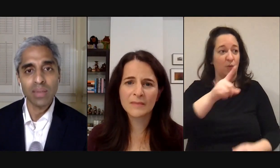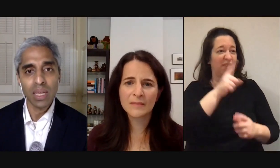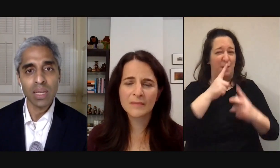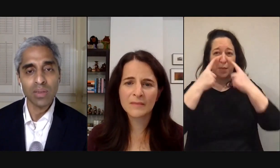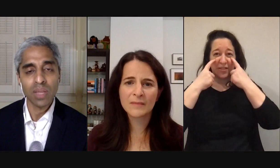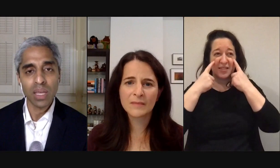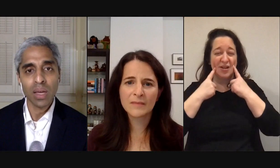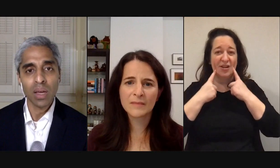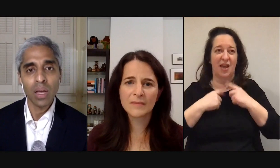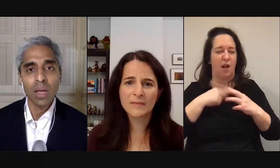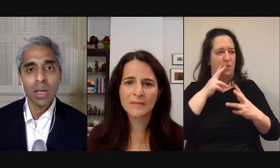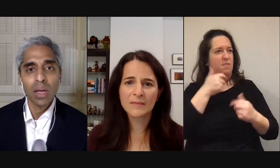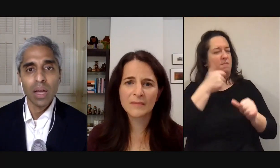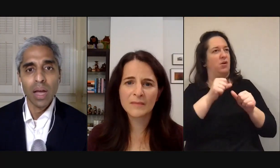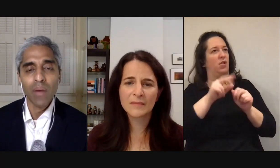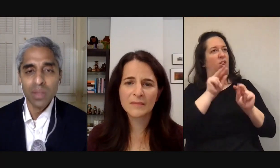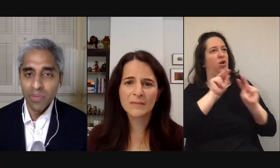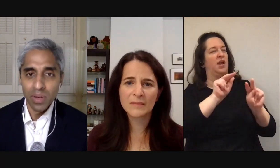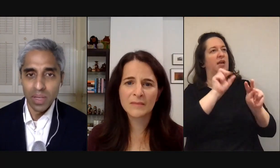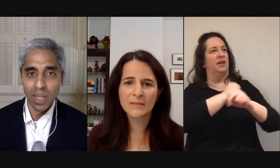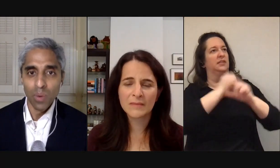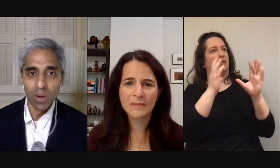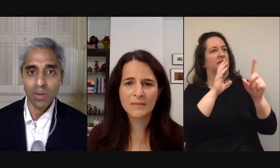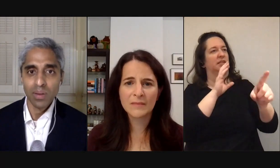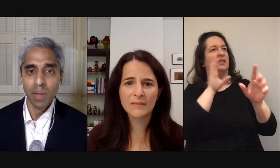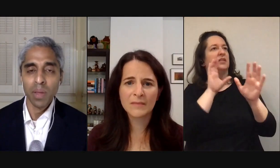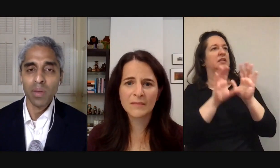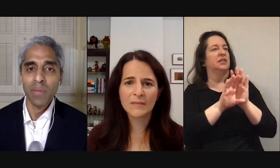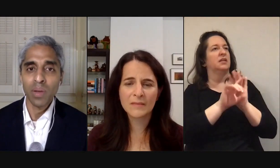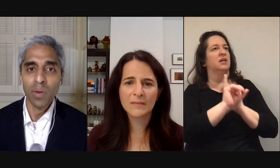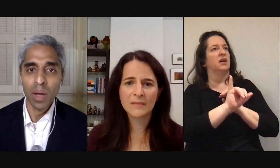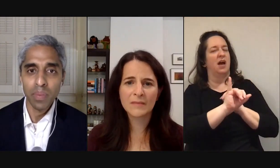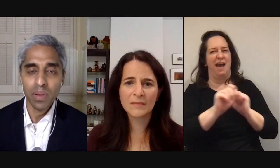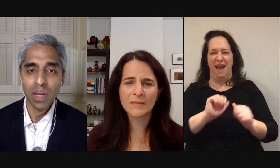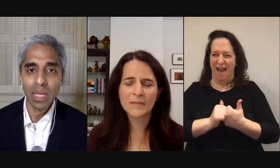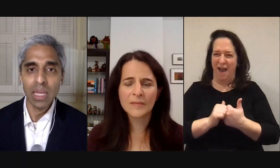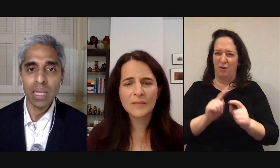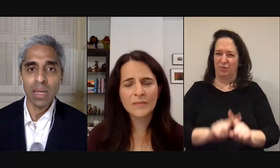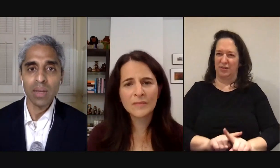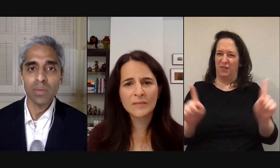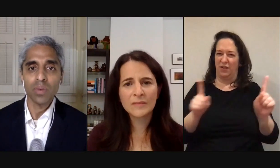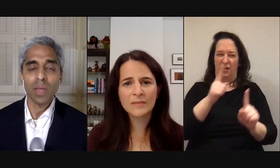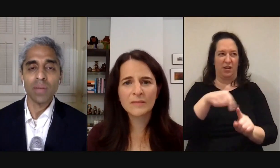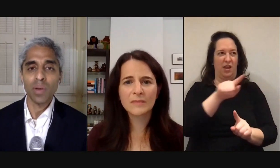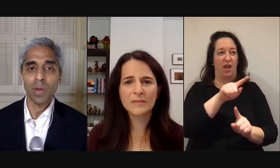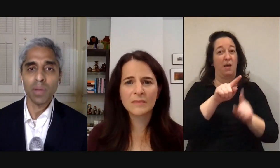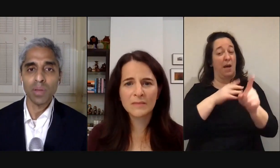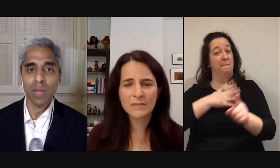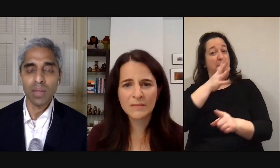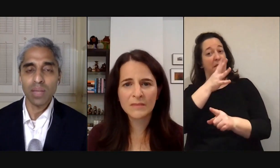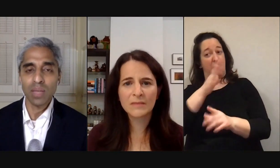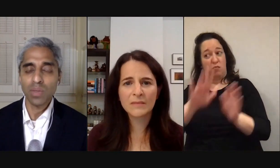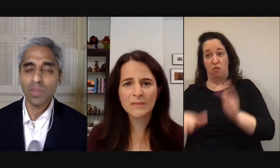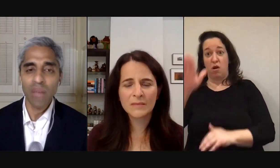at that scene and just thinking how different they were my mother having grown up in india ruth having grown up